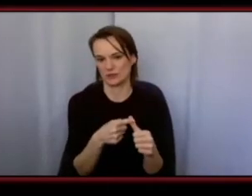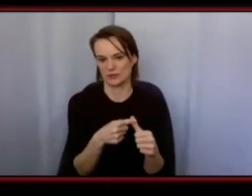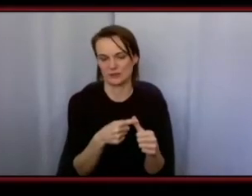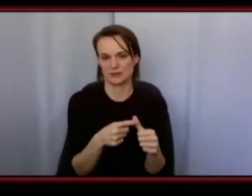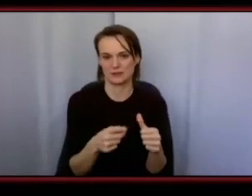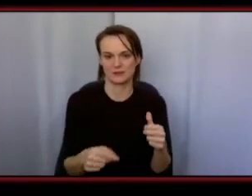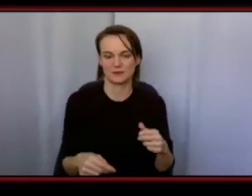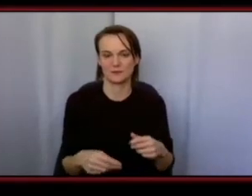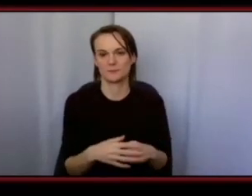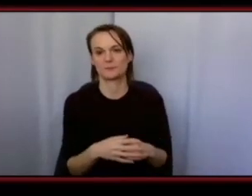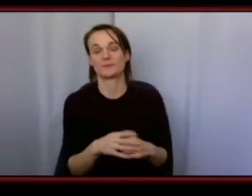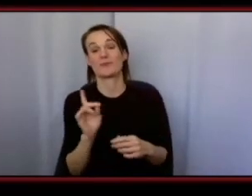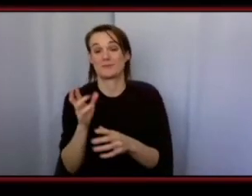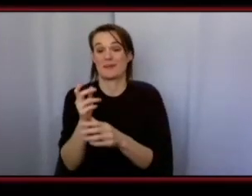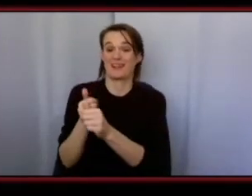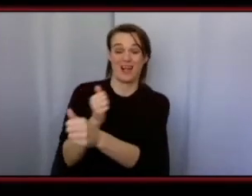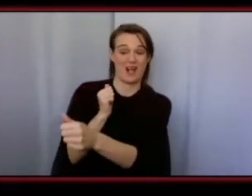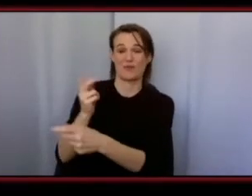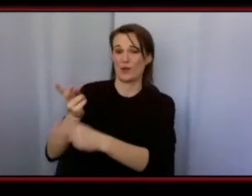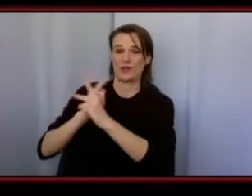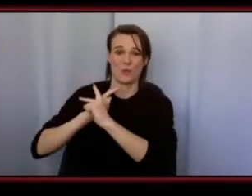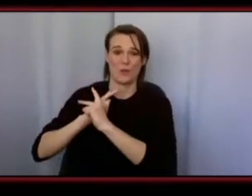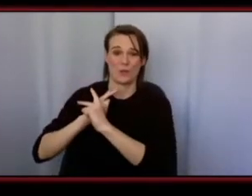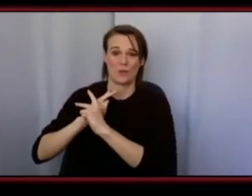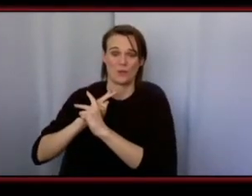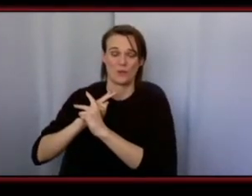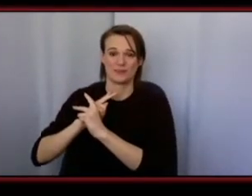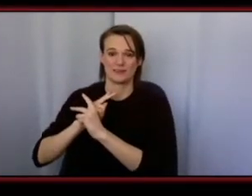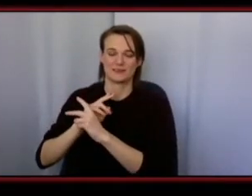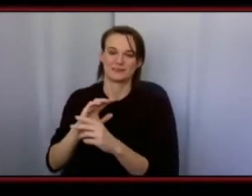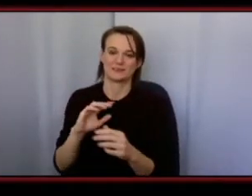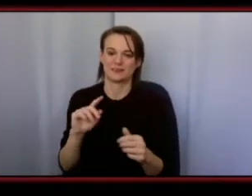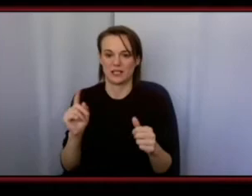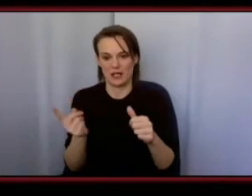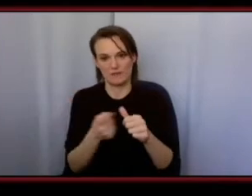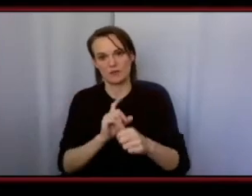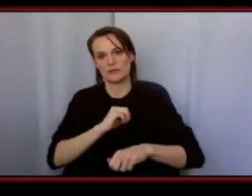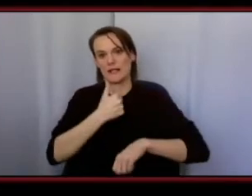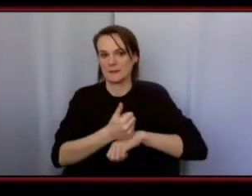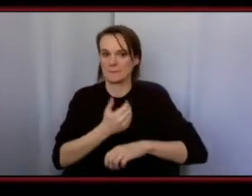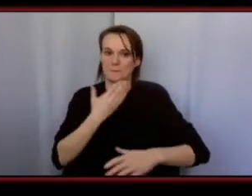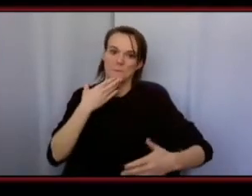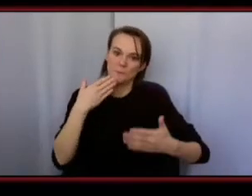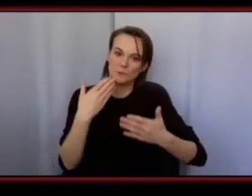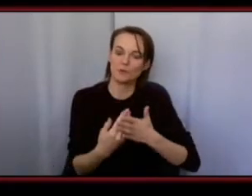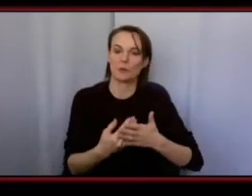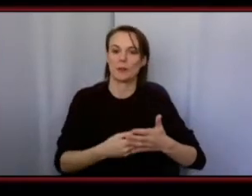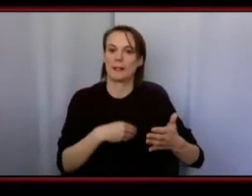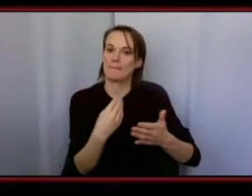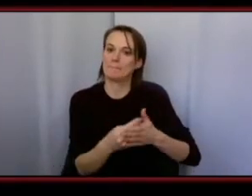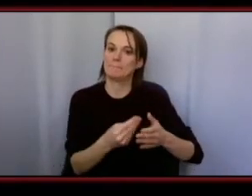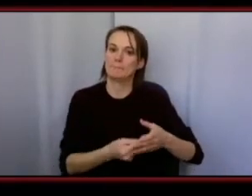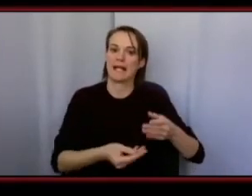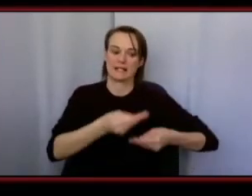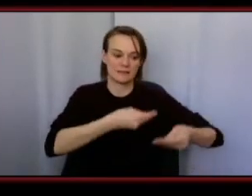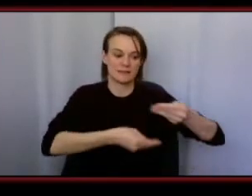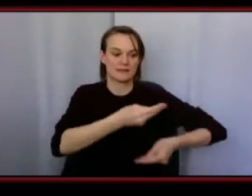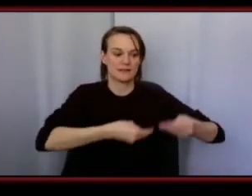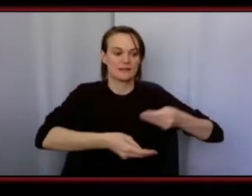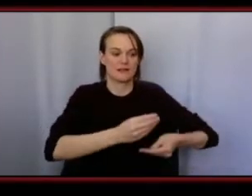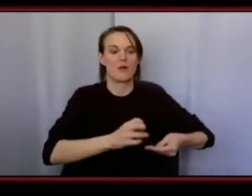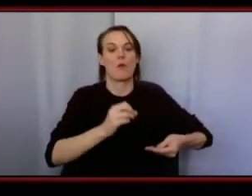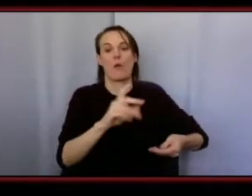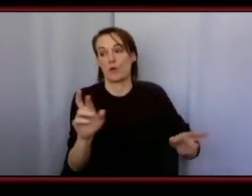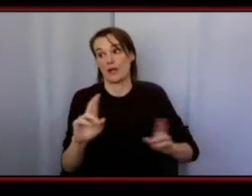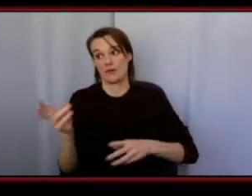avoid as much of the loan direction until you have sort of a solid financial secure pile to go that way